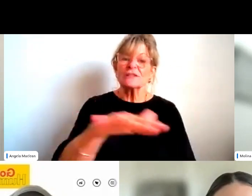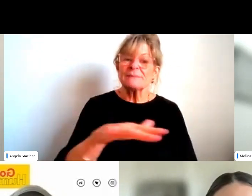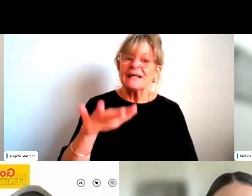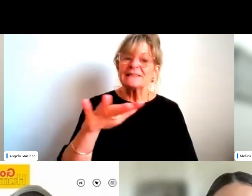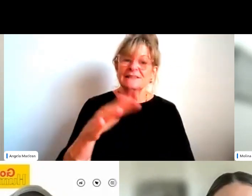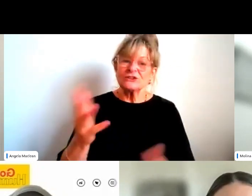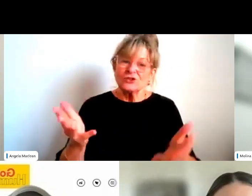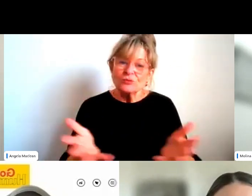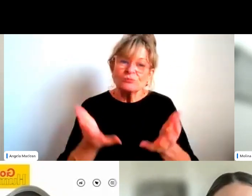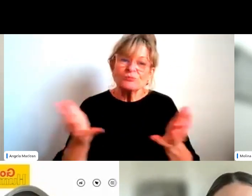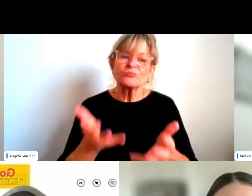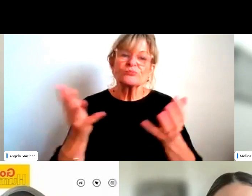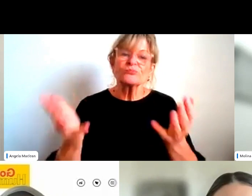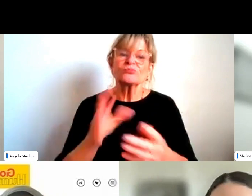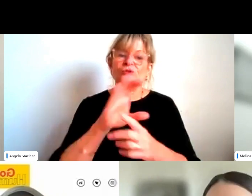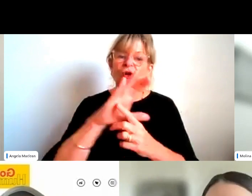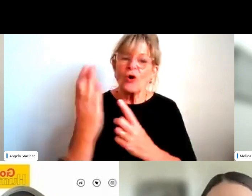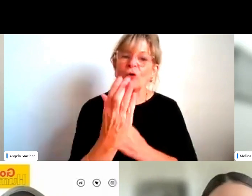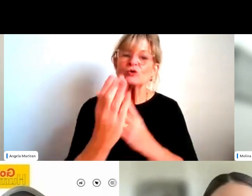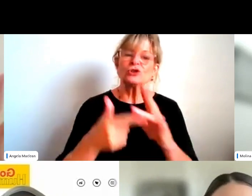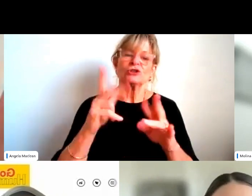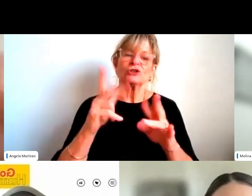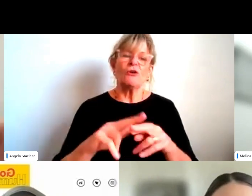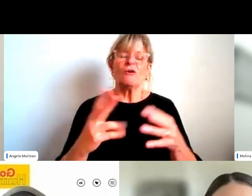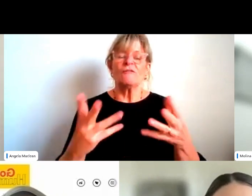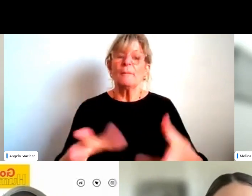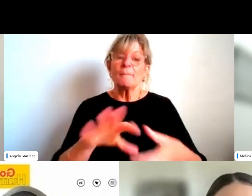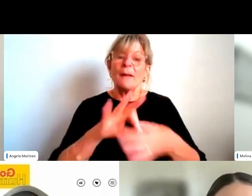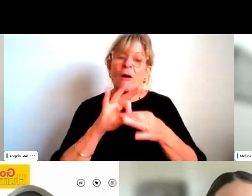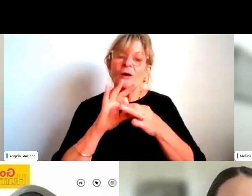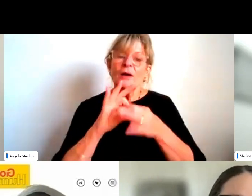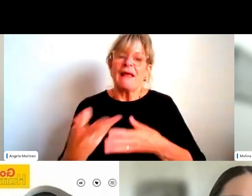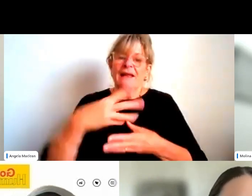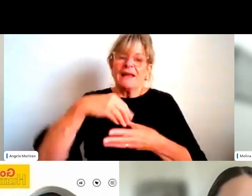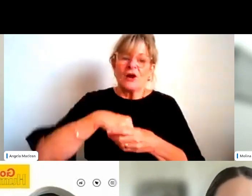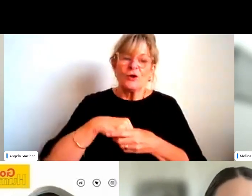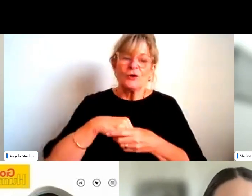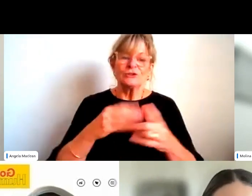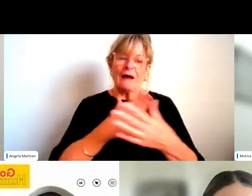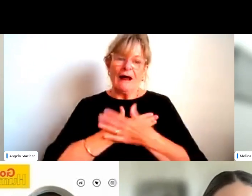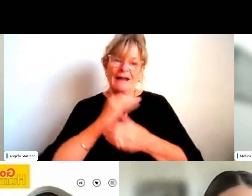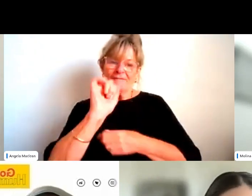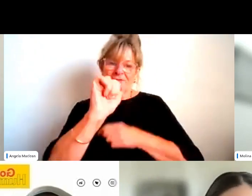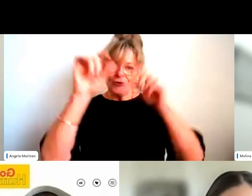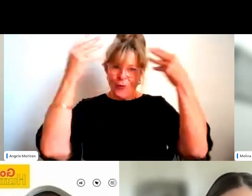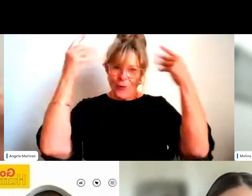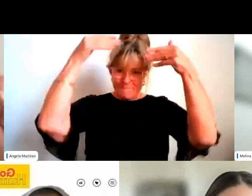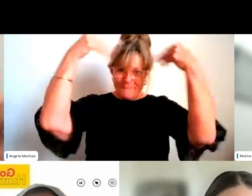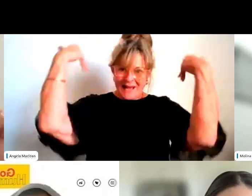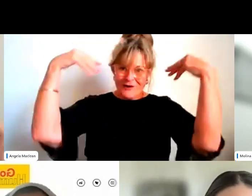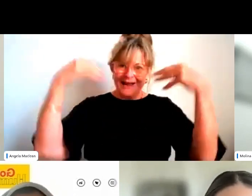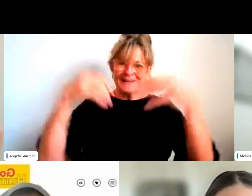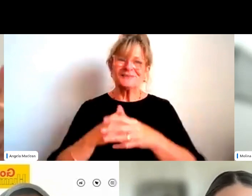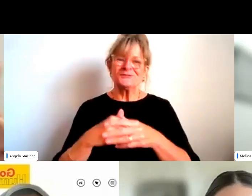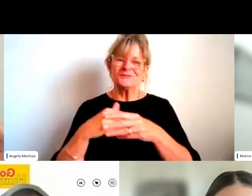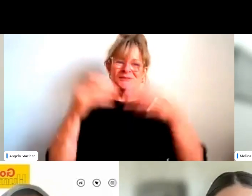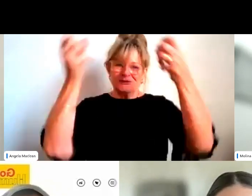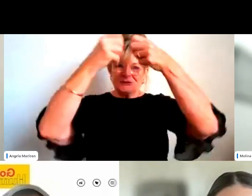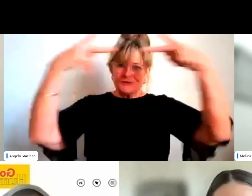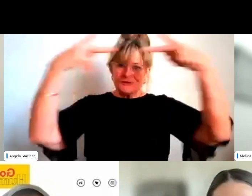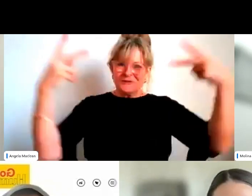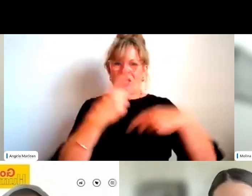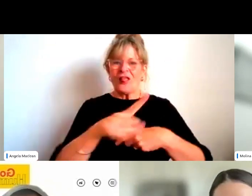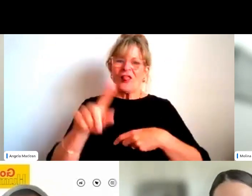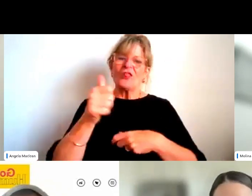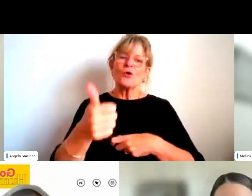cultures of belonging and inclusion. And I love that you've got that in your backdrop as well, Rana. So that's great. Great plug for The Good Human. We love it.